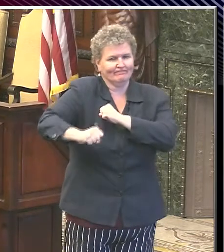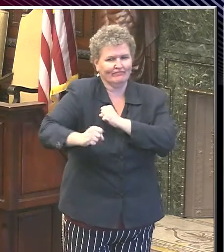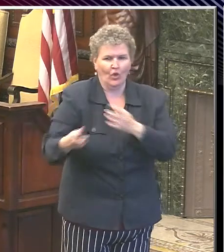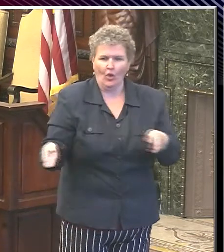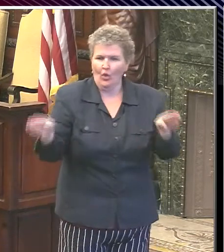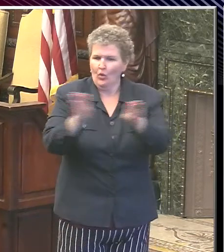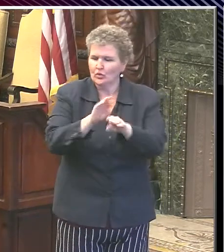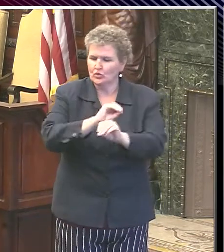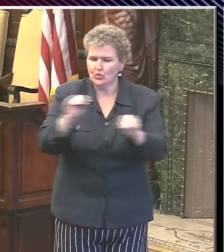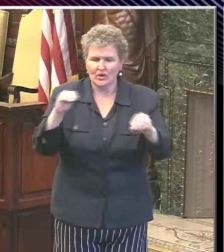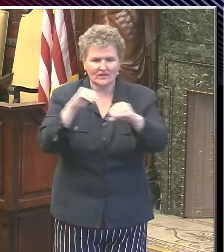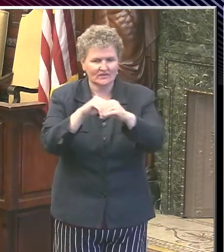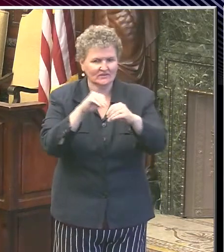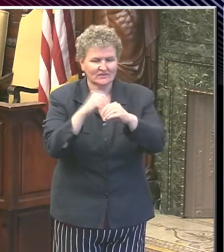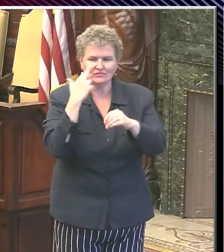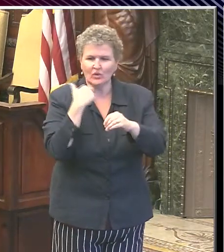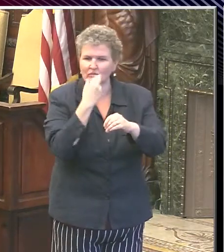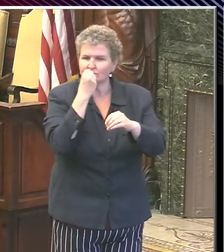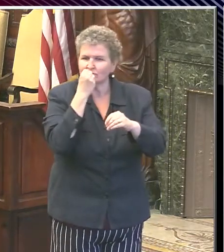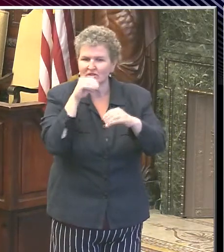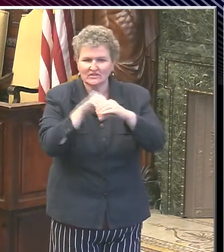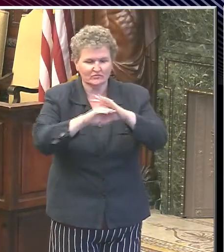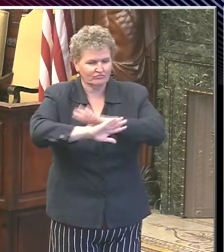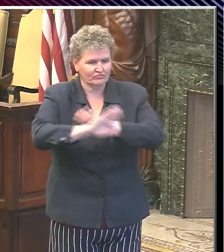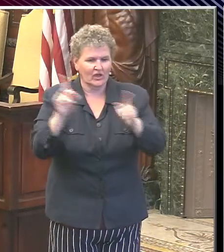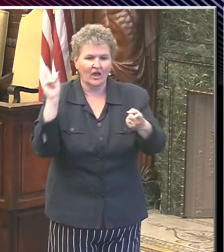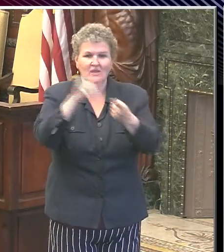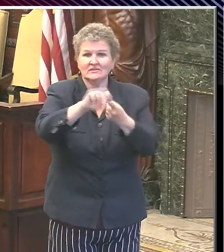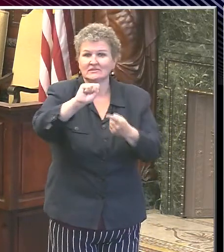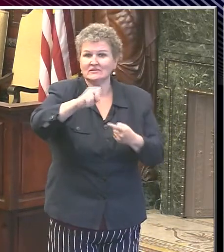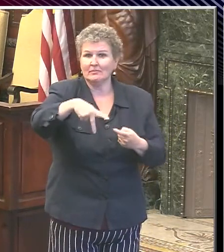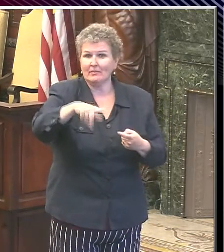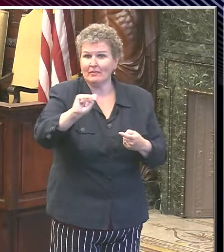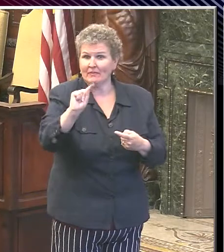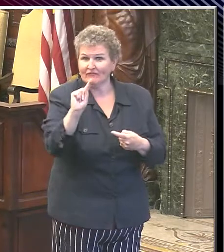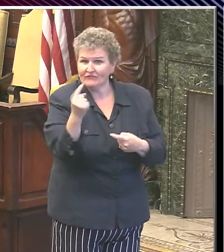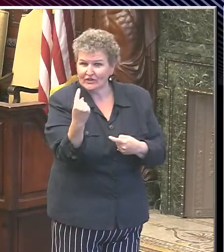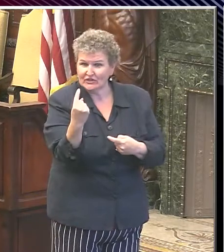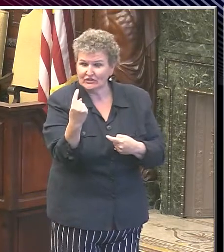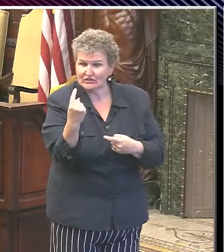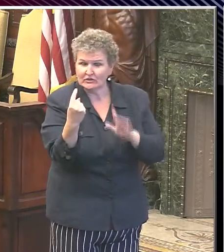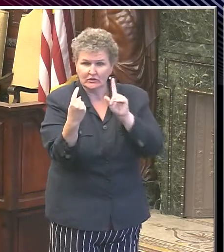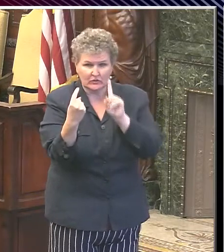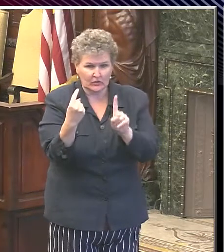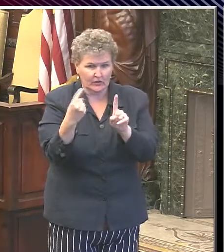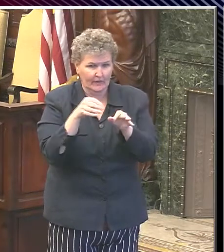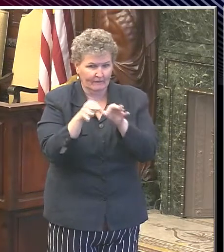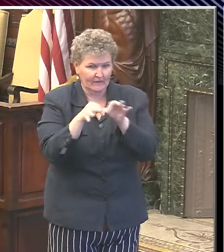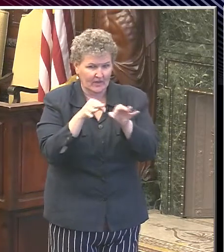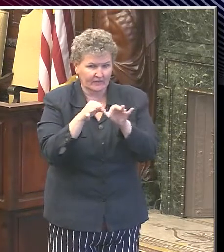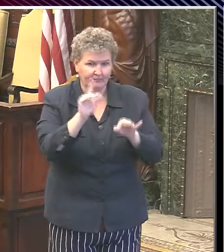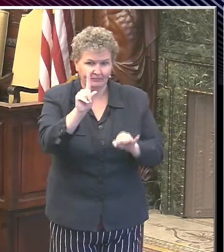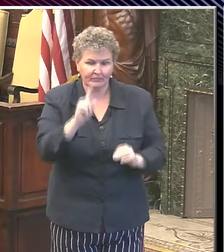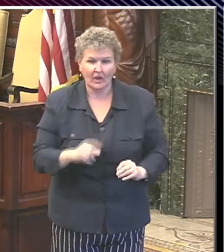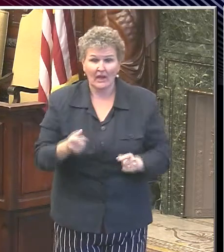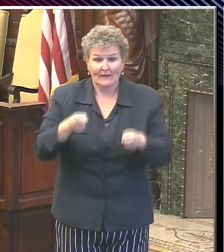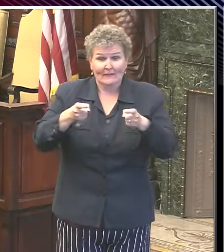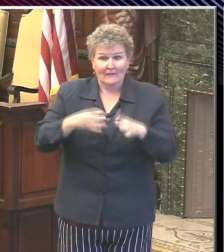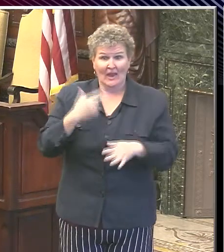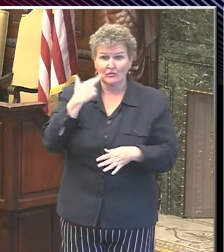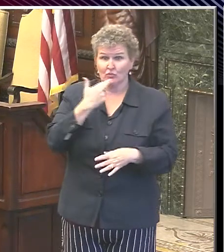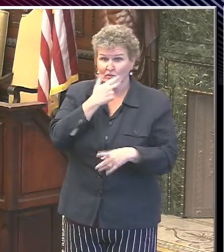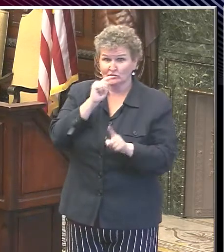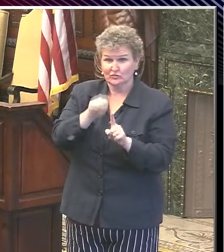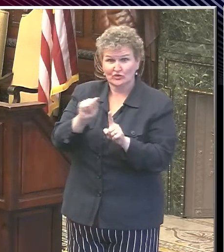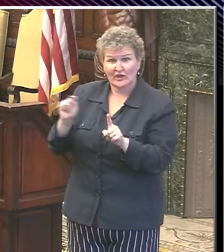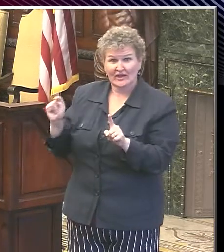dining at restaurants until September 1st. Just want to clarify that. First of all, the restaurant managers were given a pretty short notice for